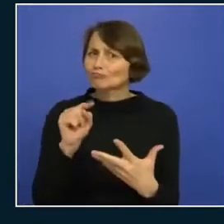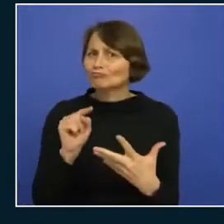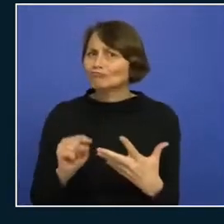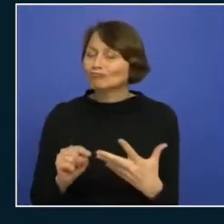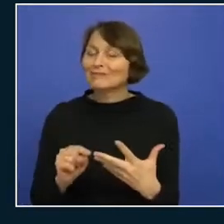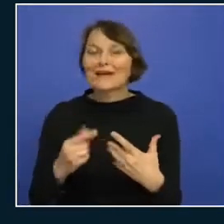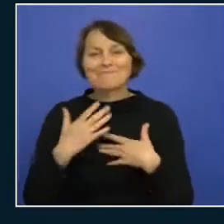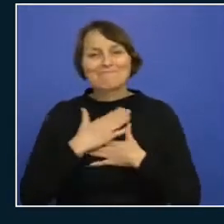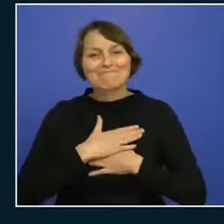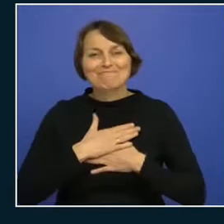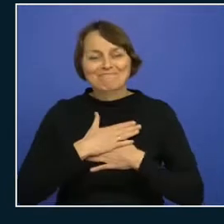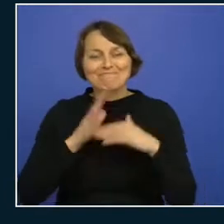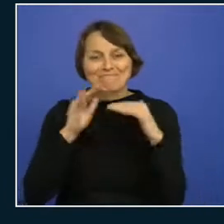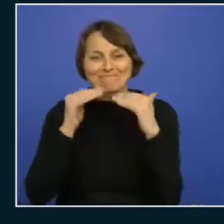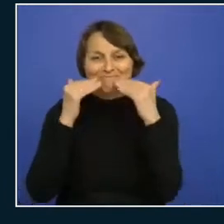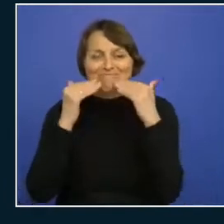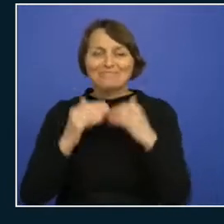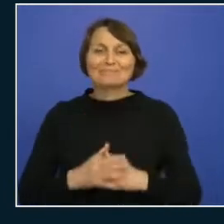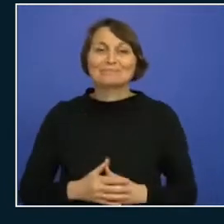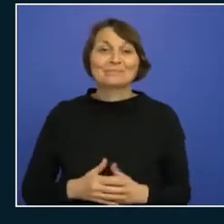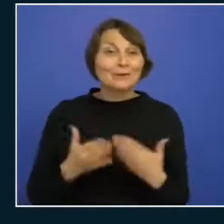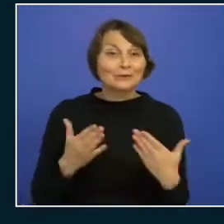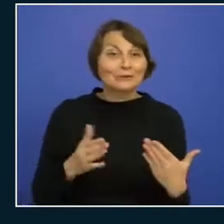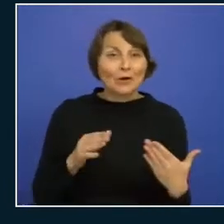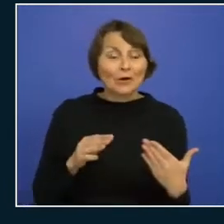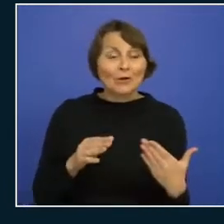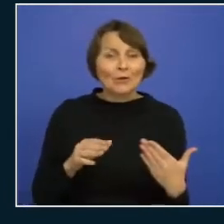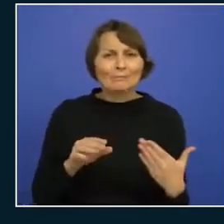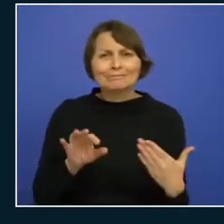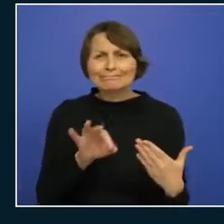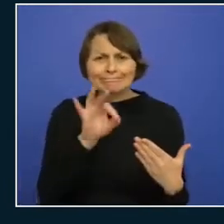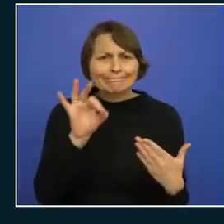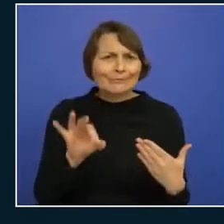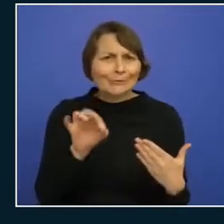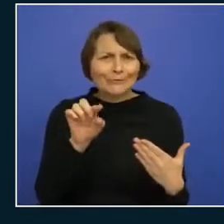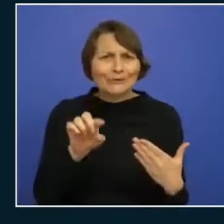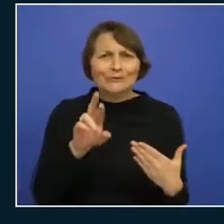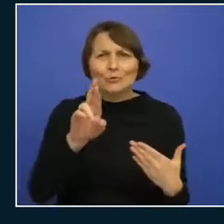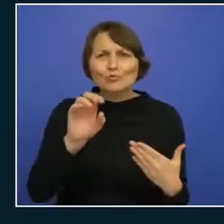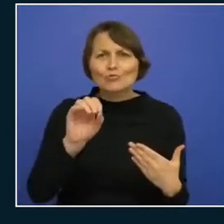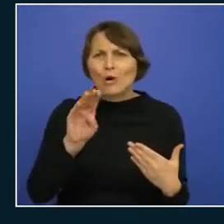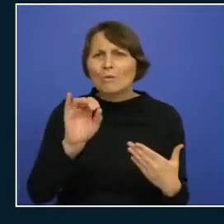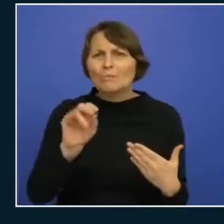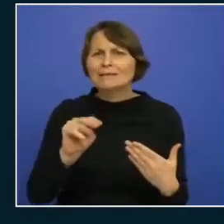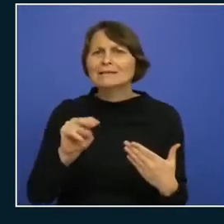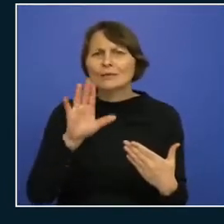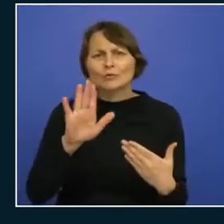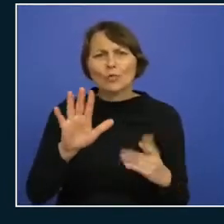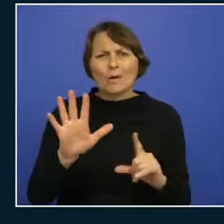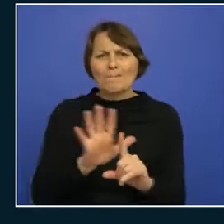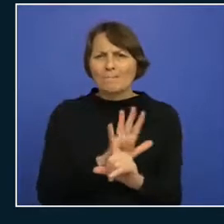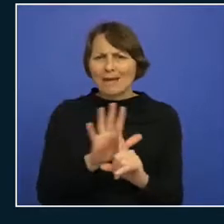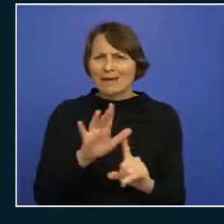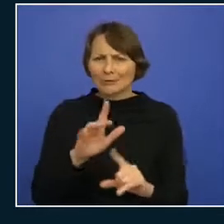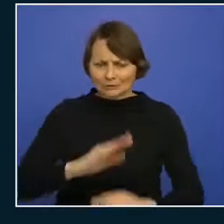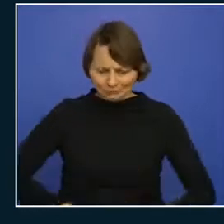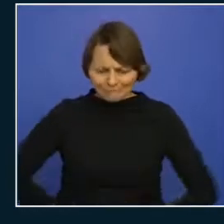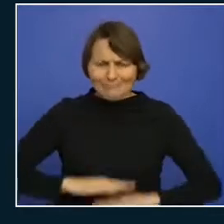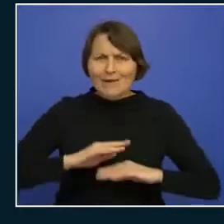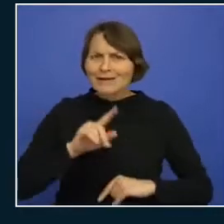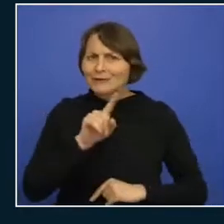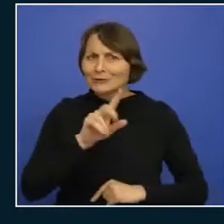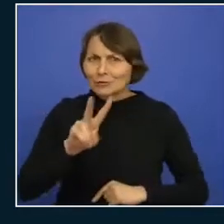uh so so so what i wanted to ask you robin um in your bio it says that since the age of 12 you've been into